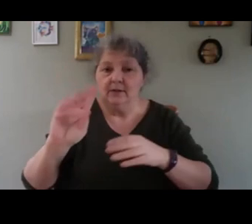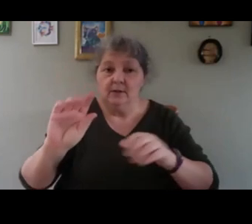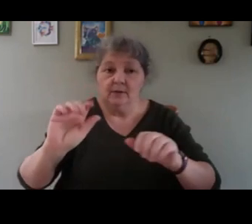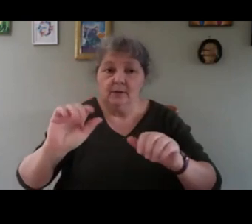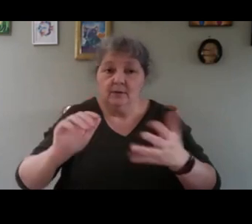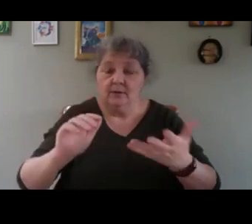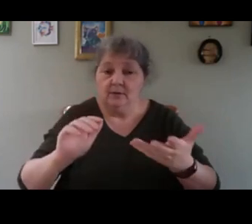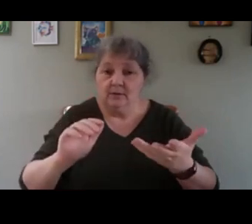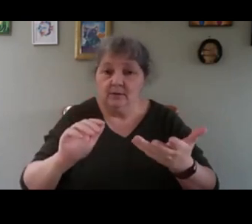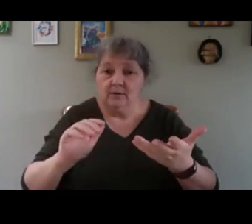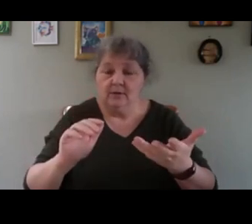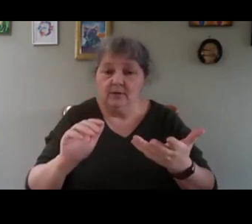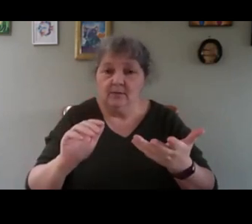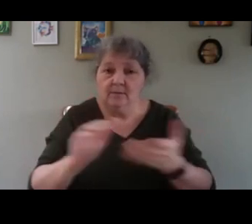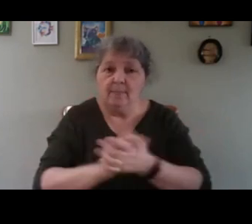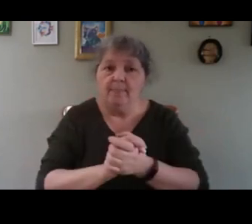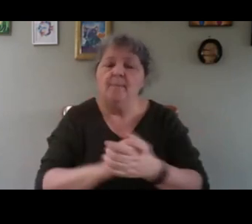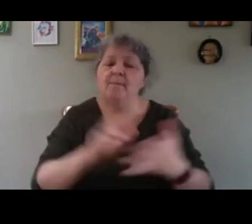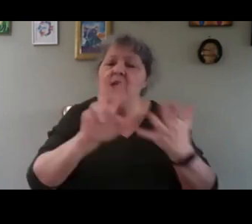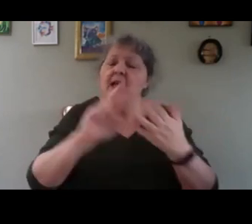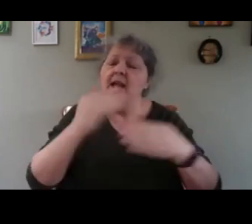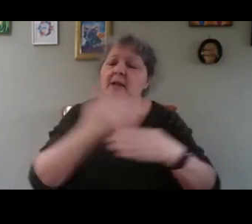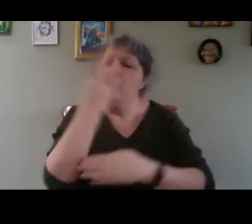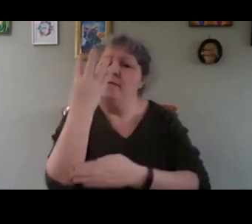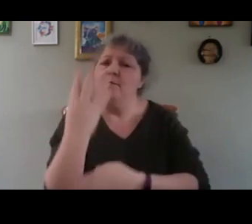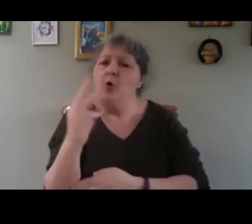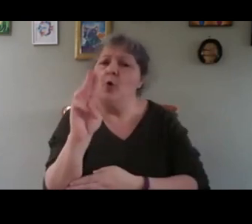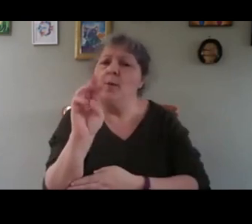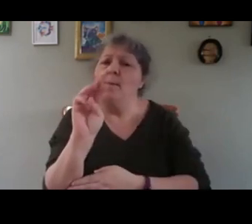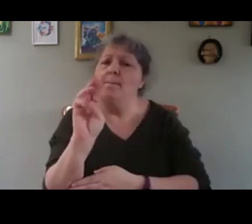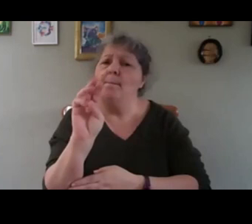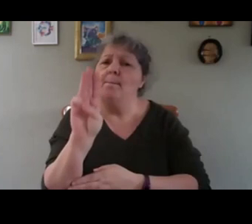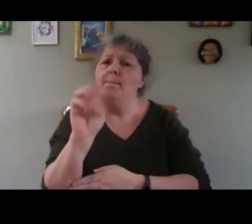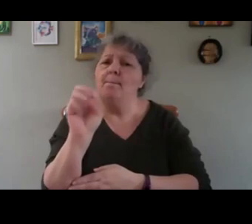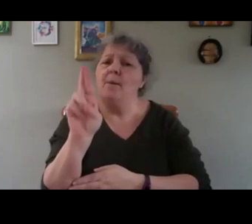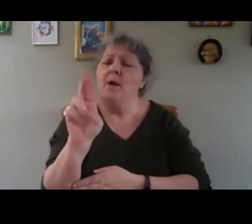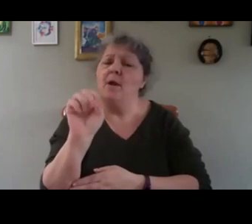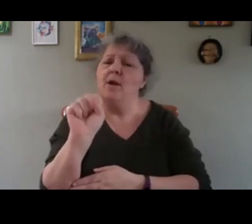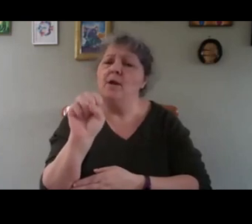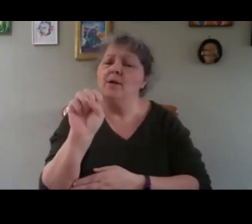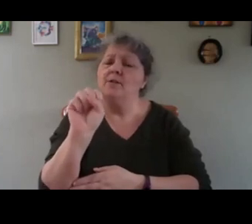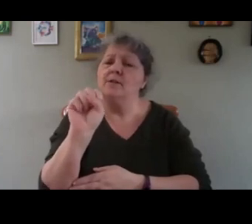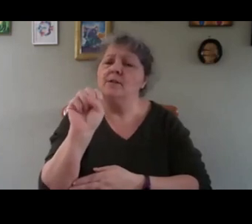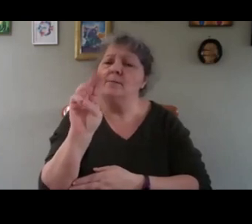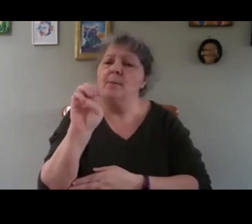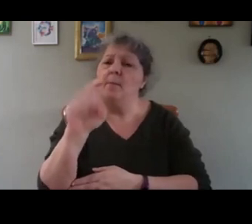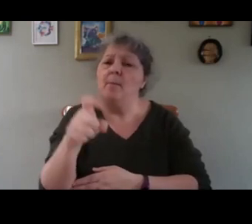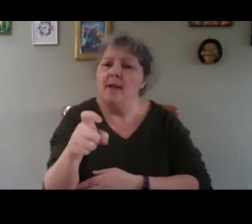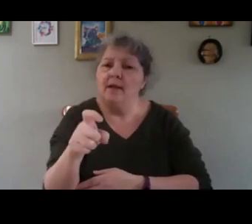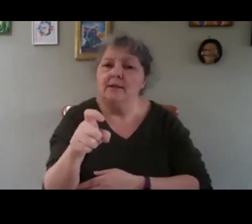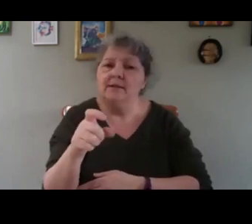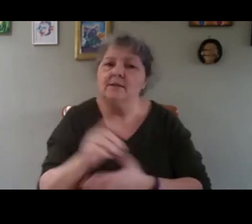that we're going to do. Eight by four per specs is what I have used, double roll, because double roll is much